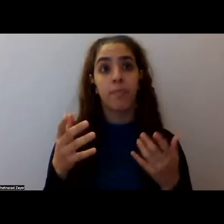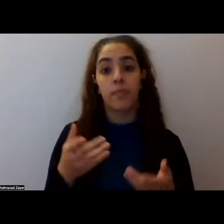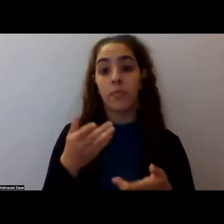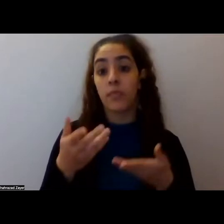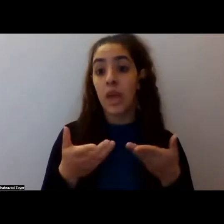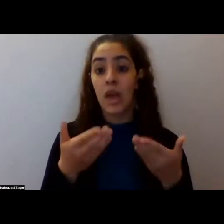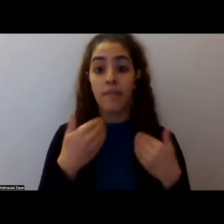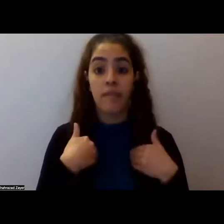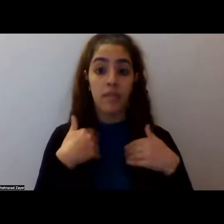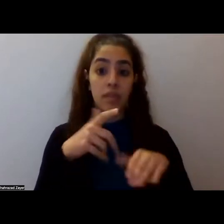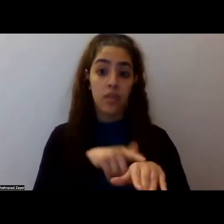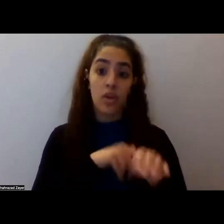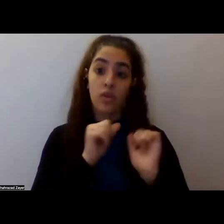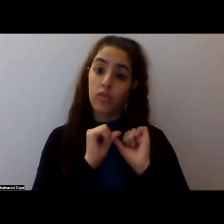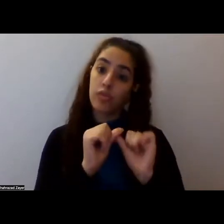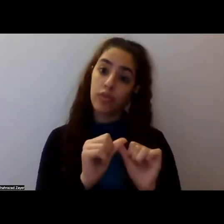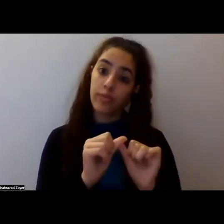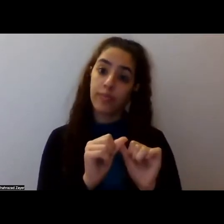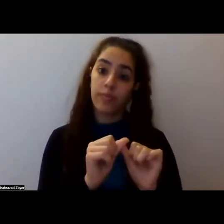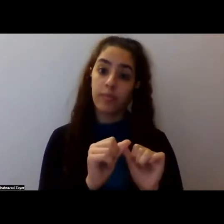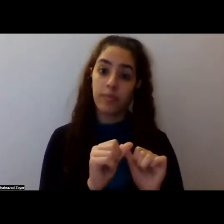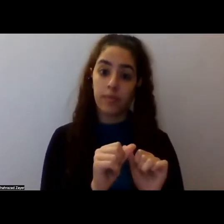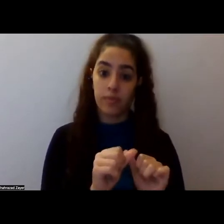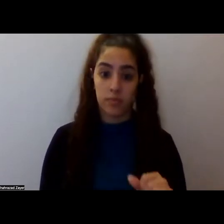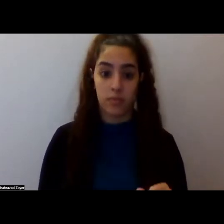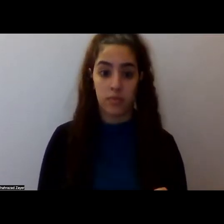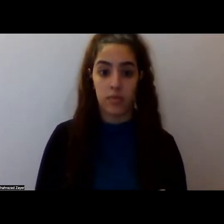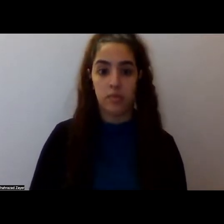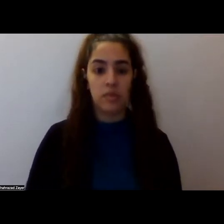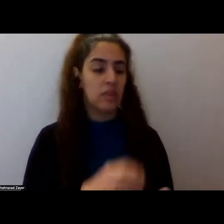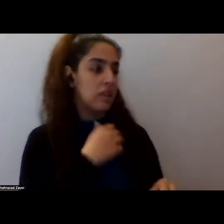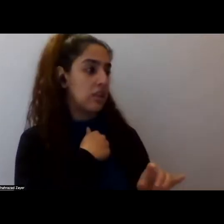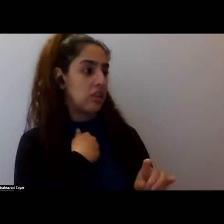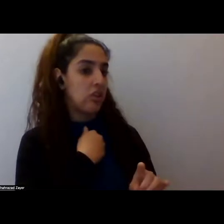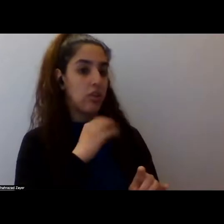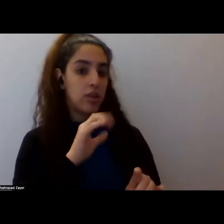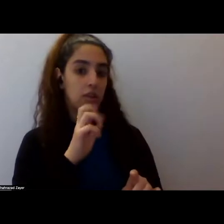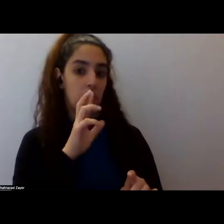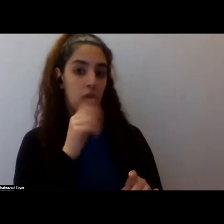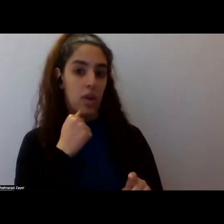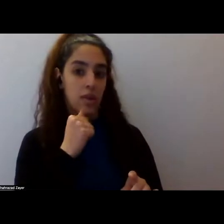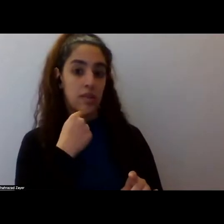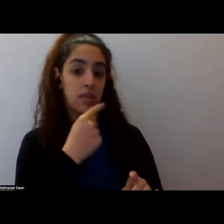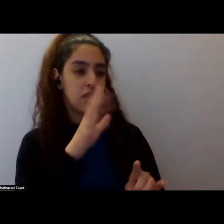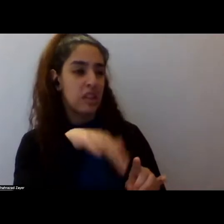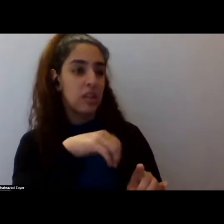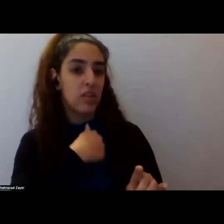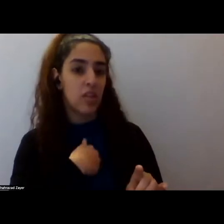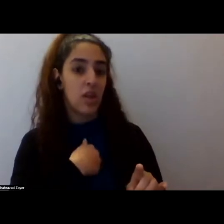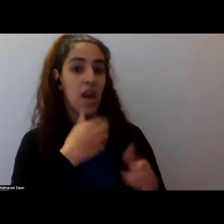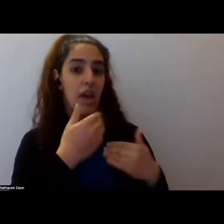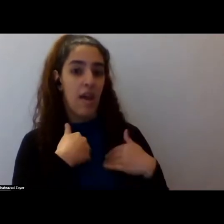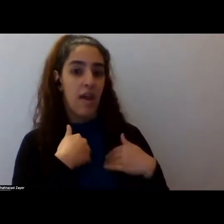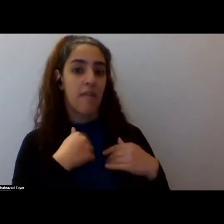long-term, um, like sorry, there was, there was a correction that bipolar and bipolar disorder and schizophrenia